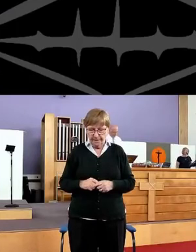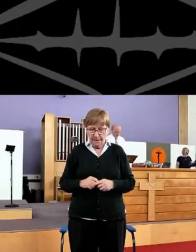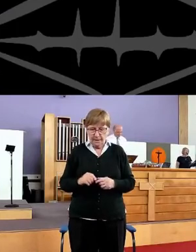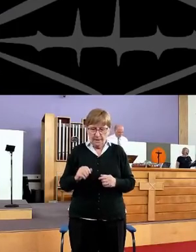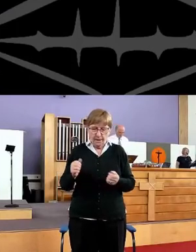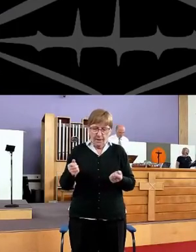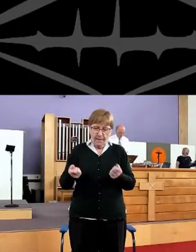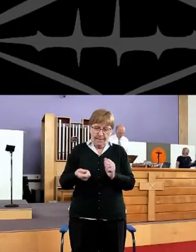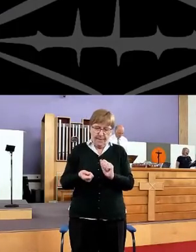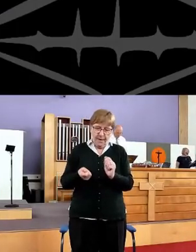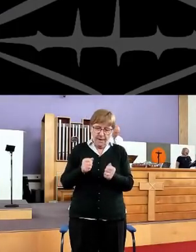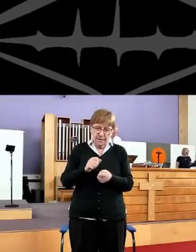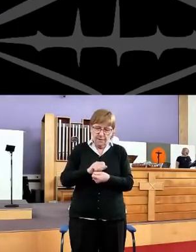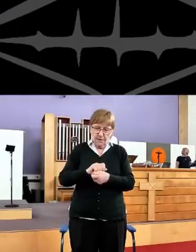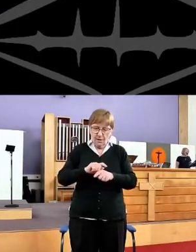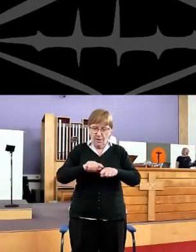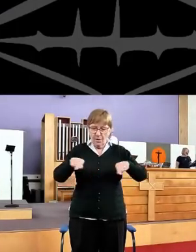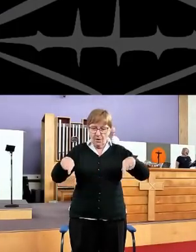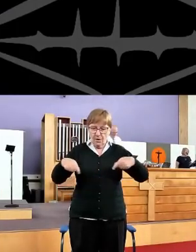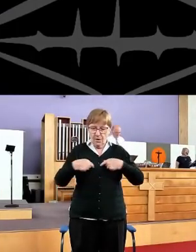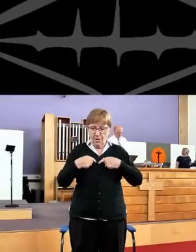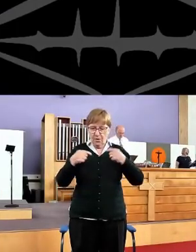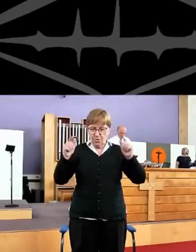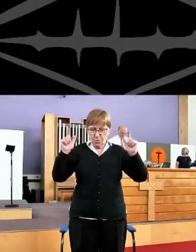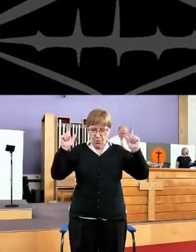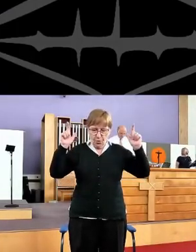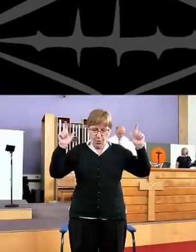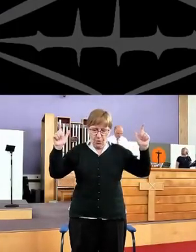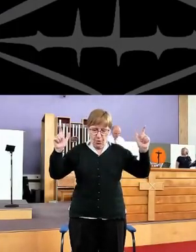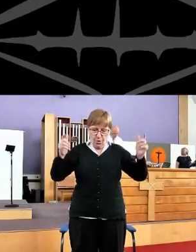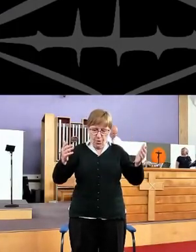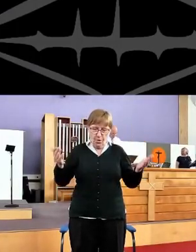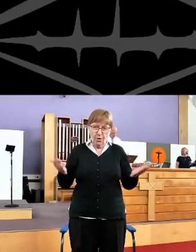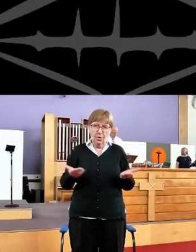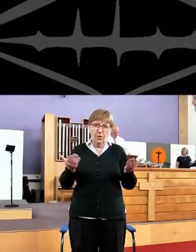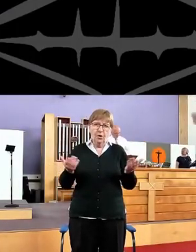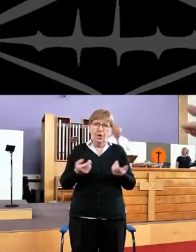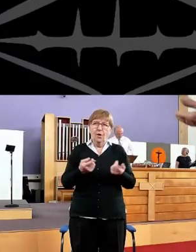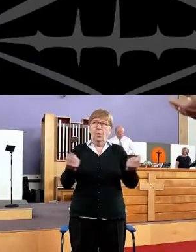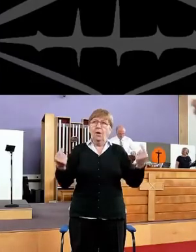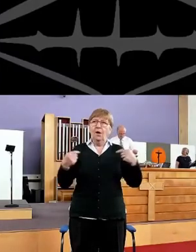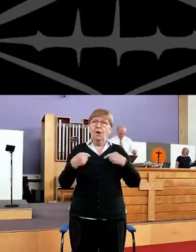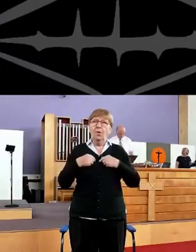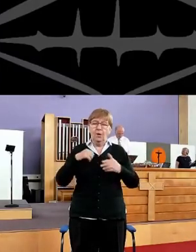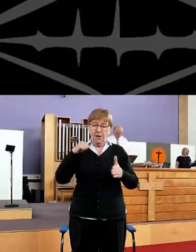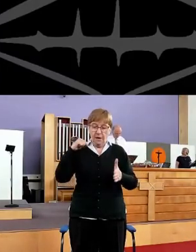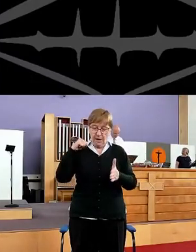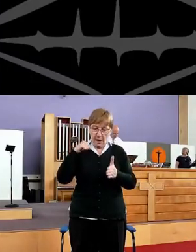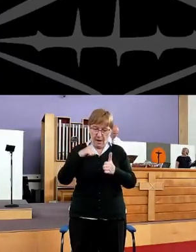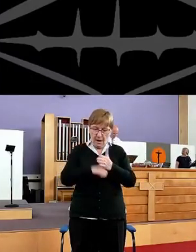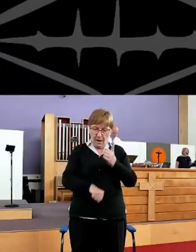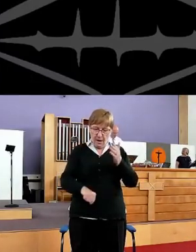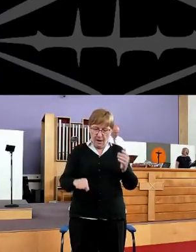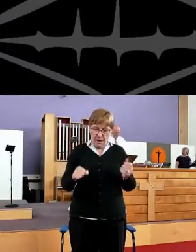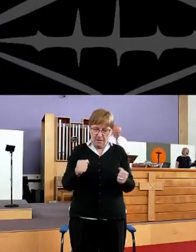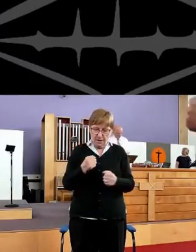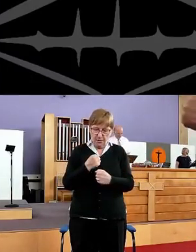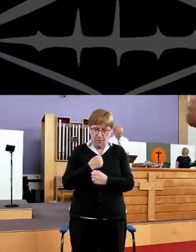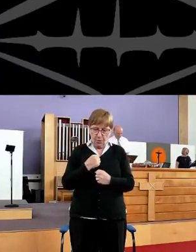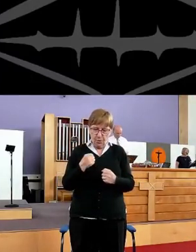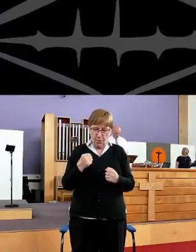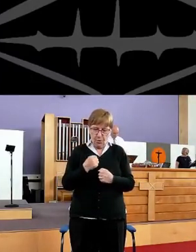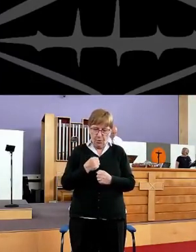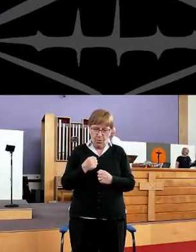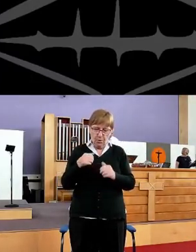And once, O Lord When we are hard